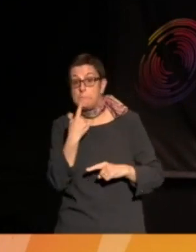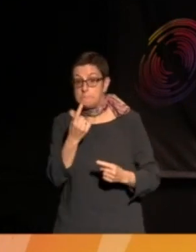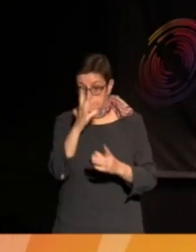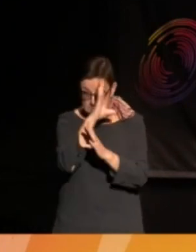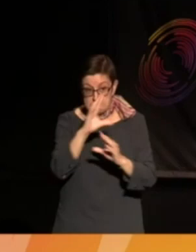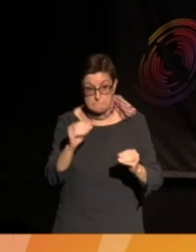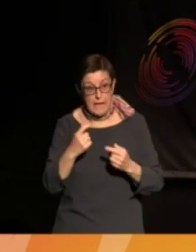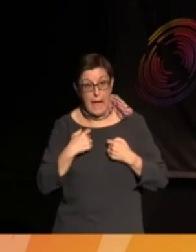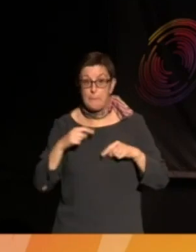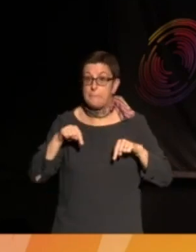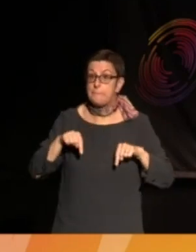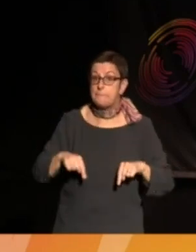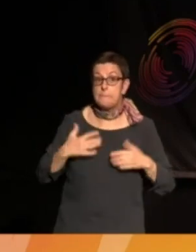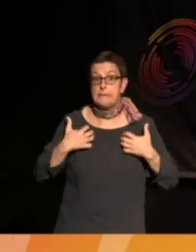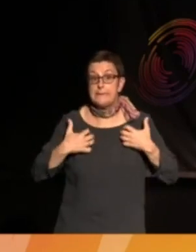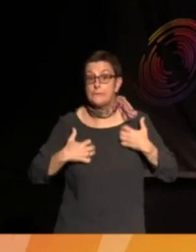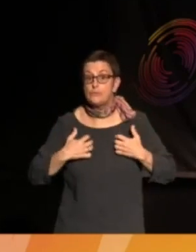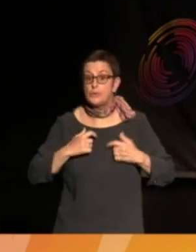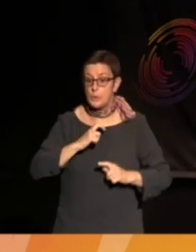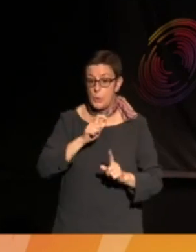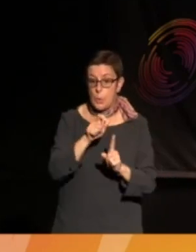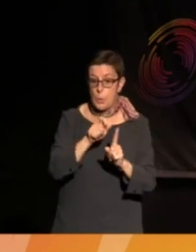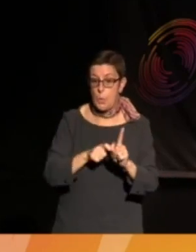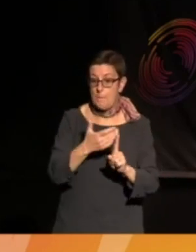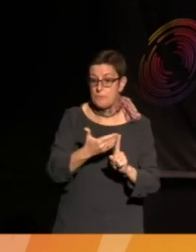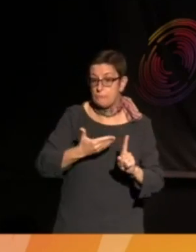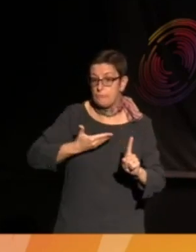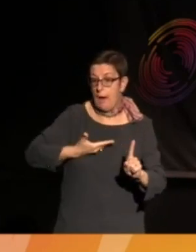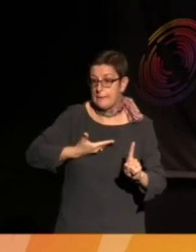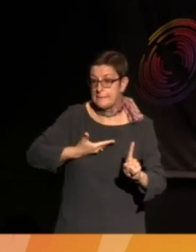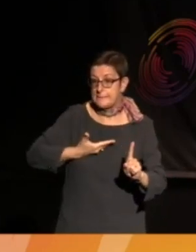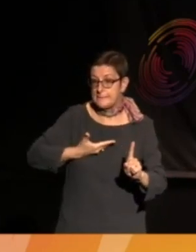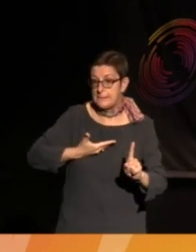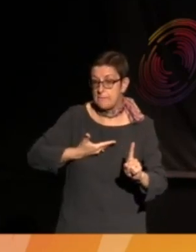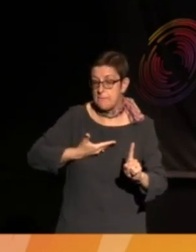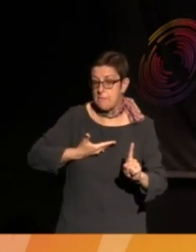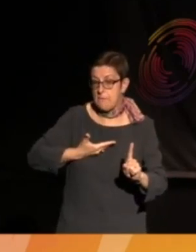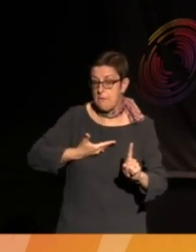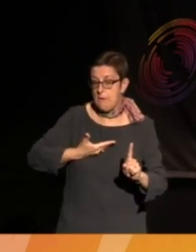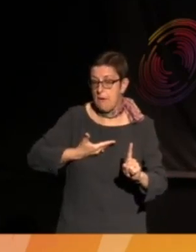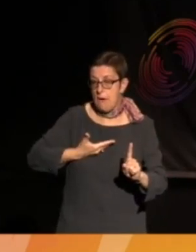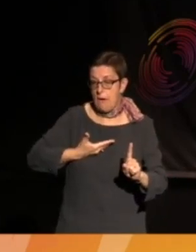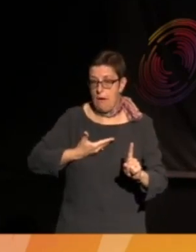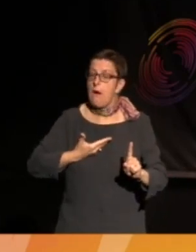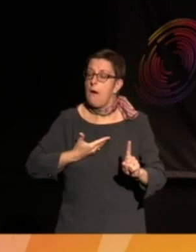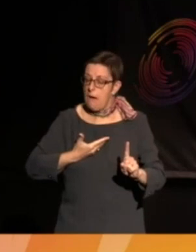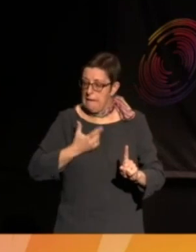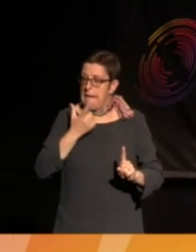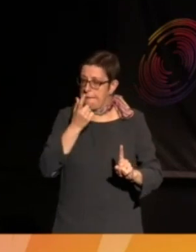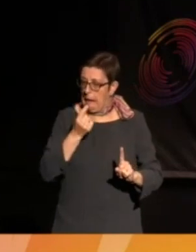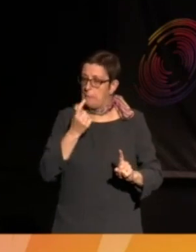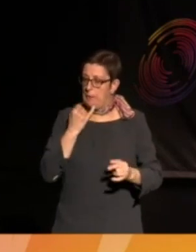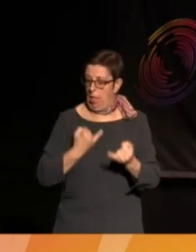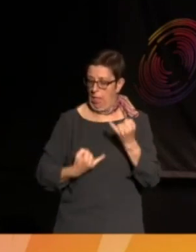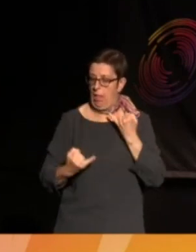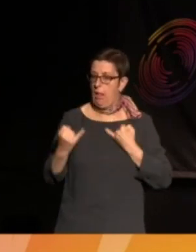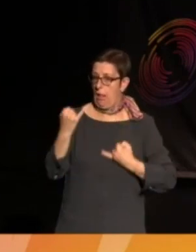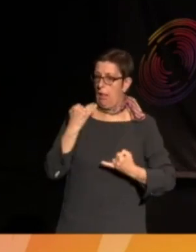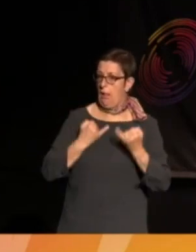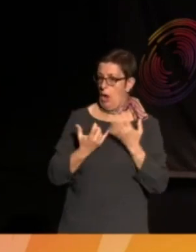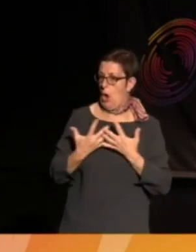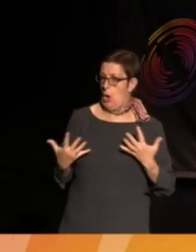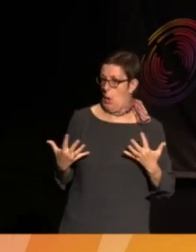then it's like, unless you're perfect, then you're easily damned. And obviously we're human, so we're not going to be perfect.